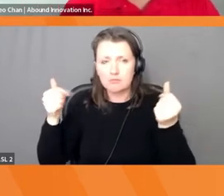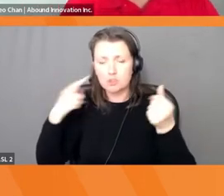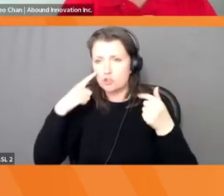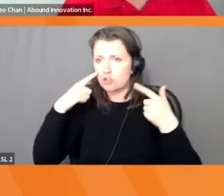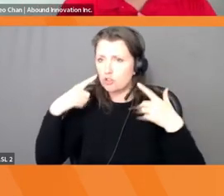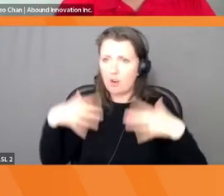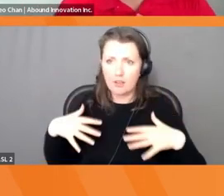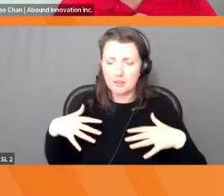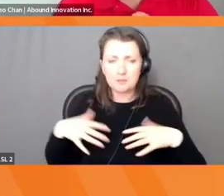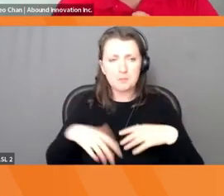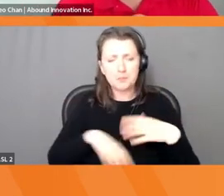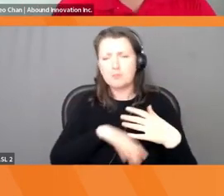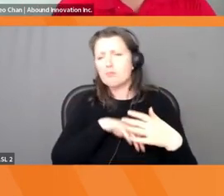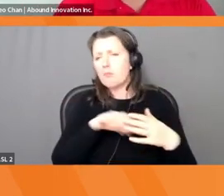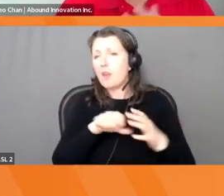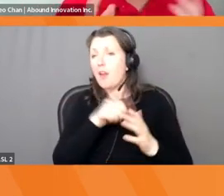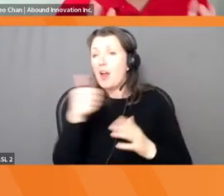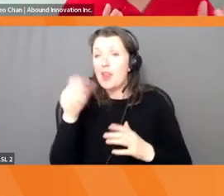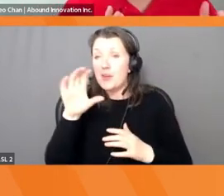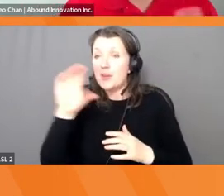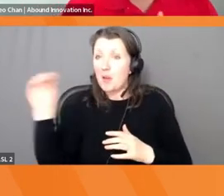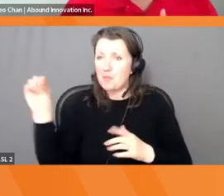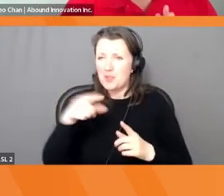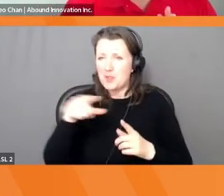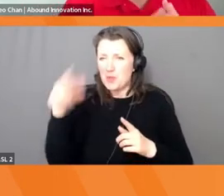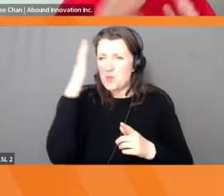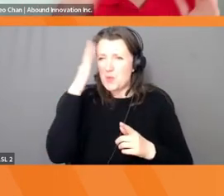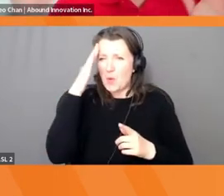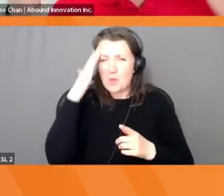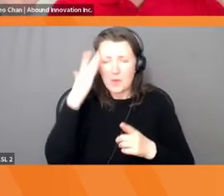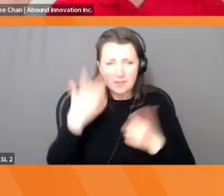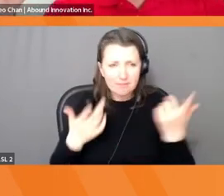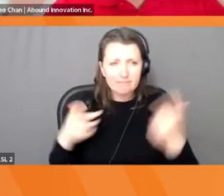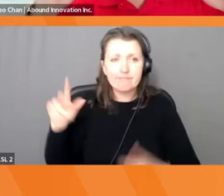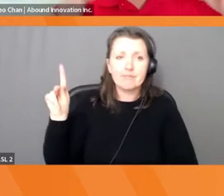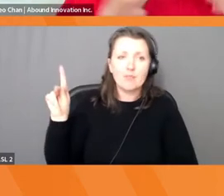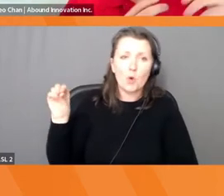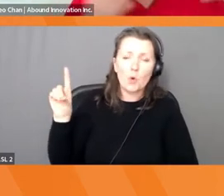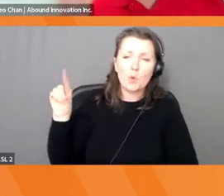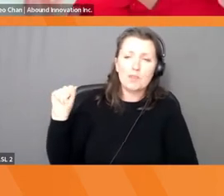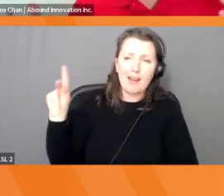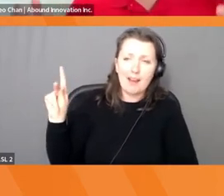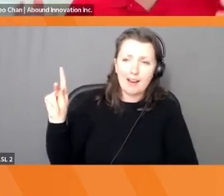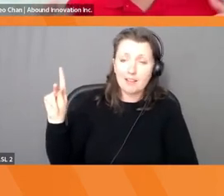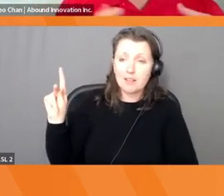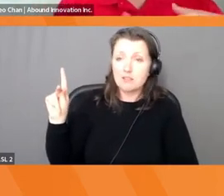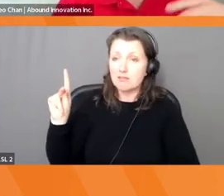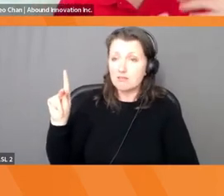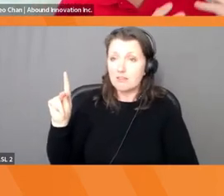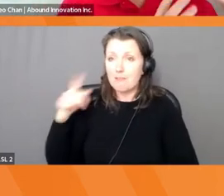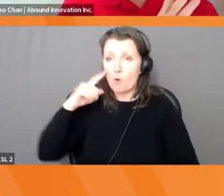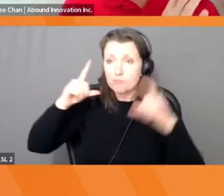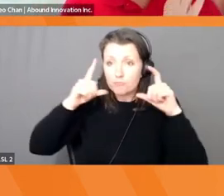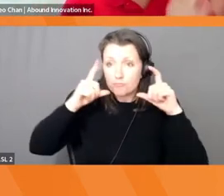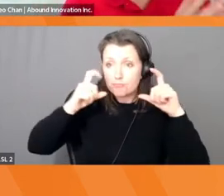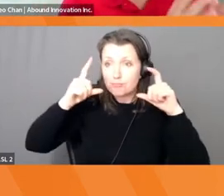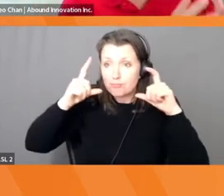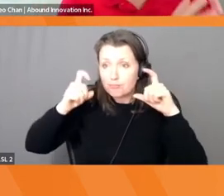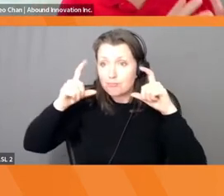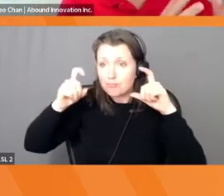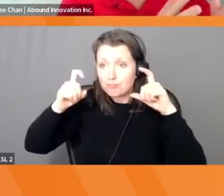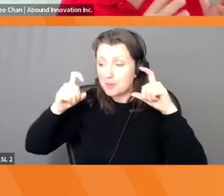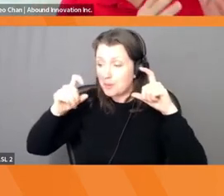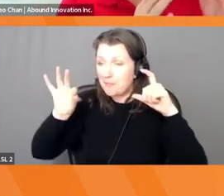companies we've well known. So remember Kodak, right? They were the digital film, not the digital, they were the film company. They were from